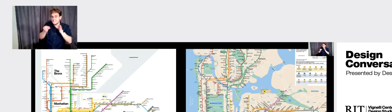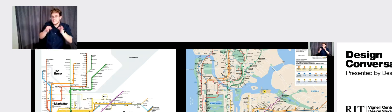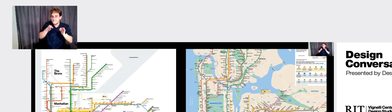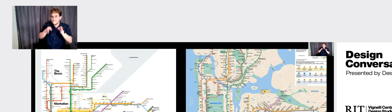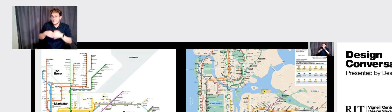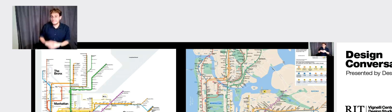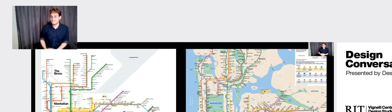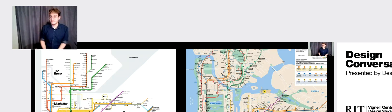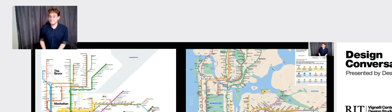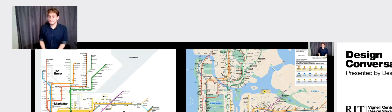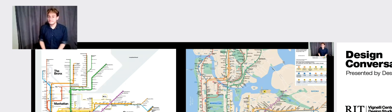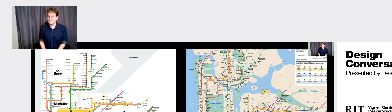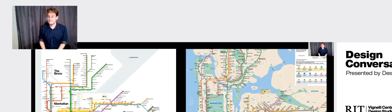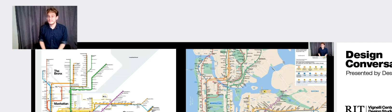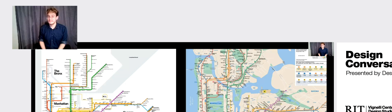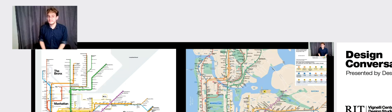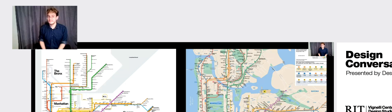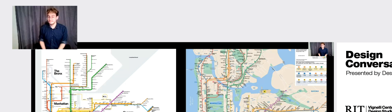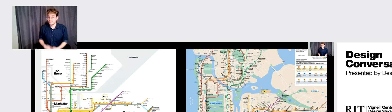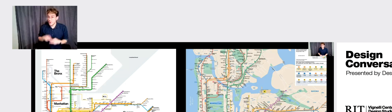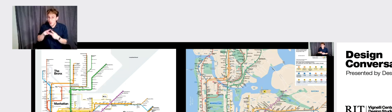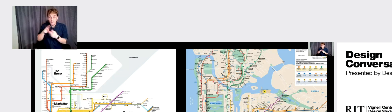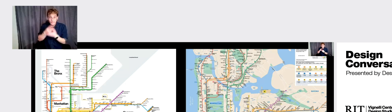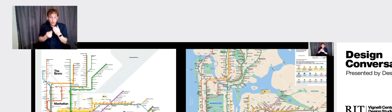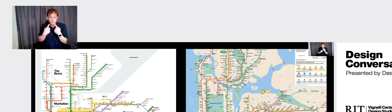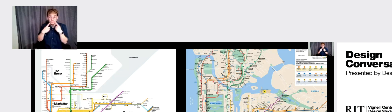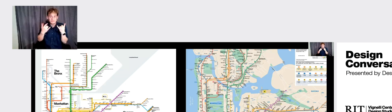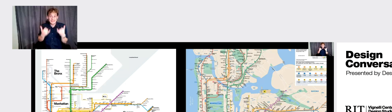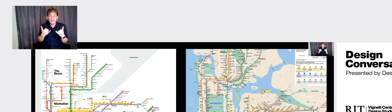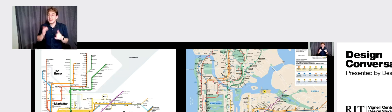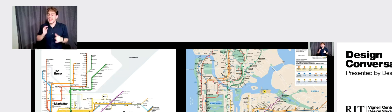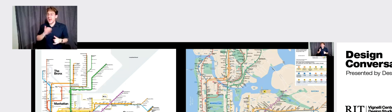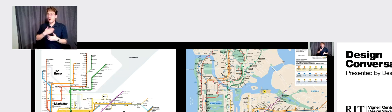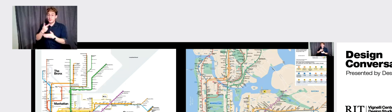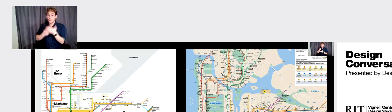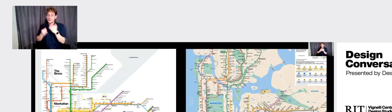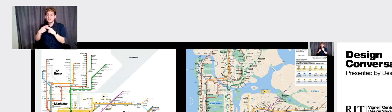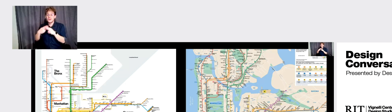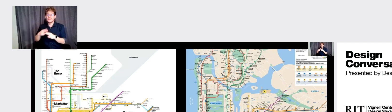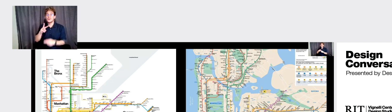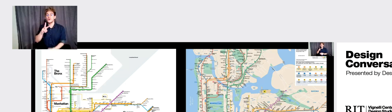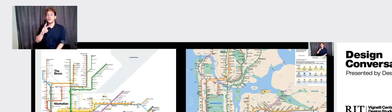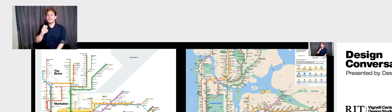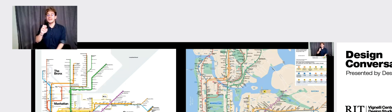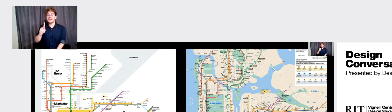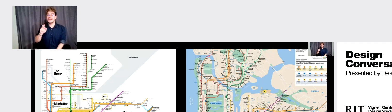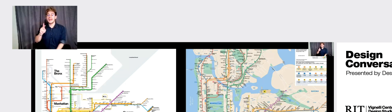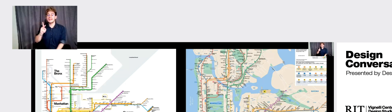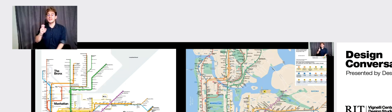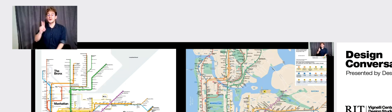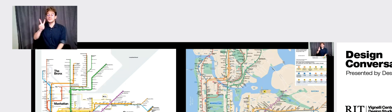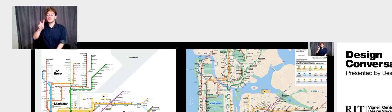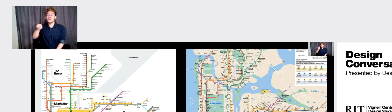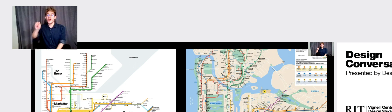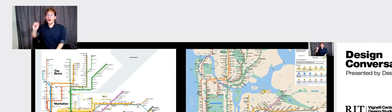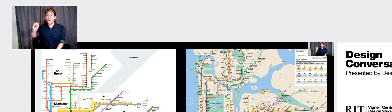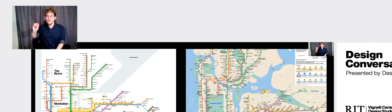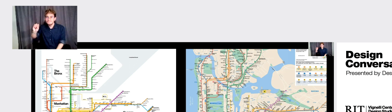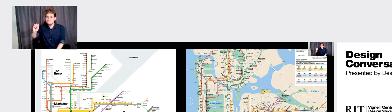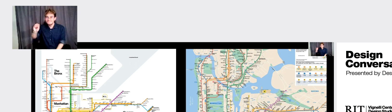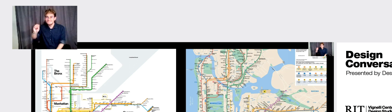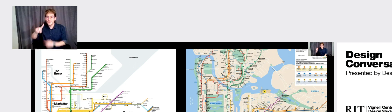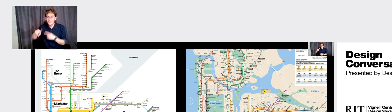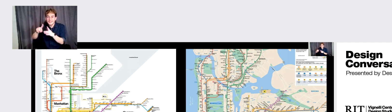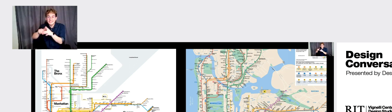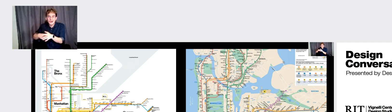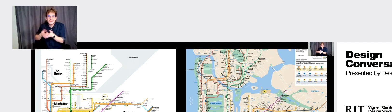and in this active, um, our project was actually called the Weekender 2.0 when the MTA, uh, started talking to us